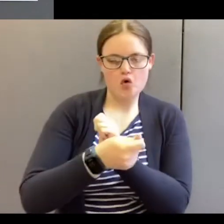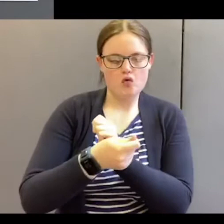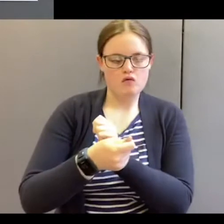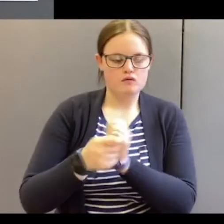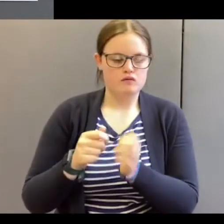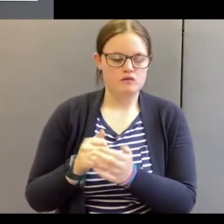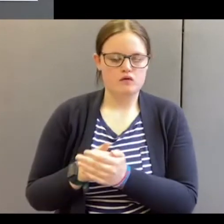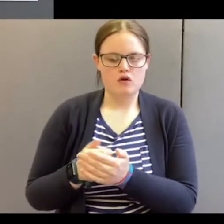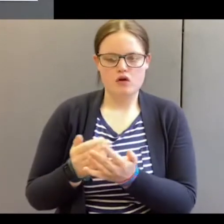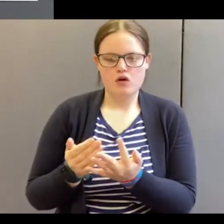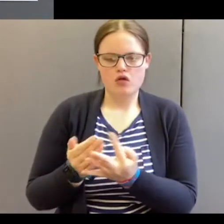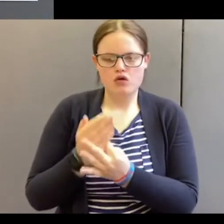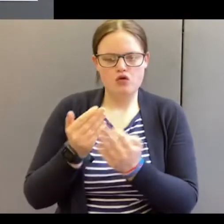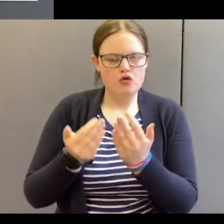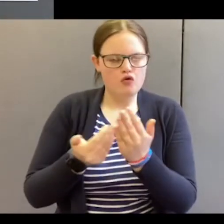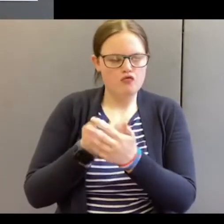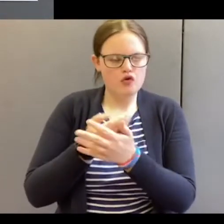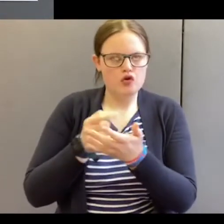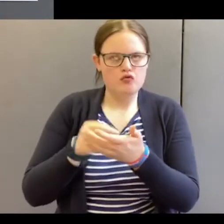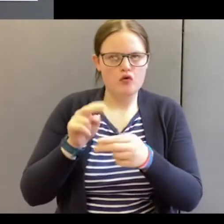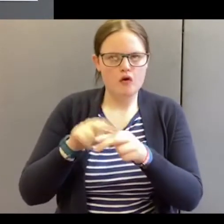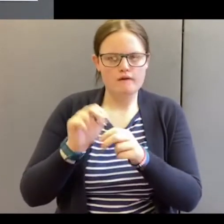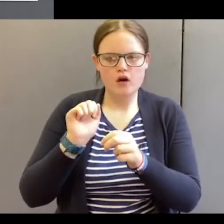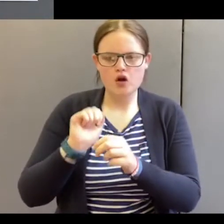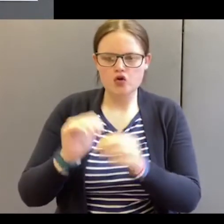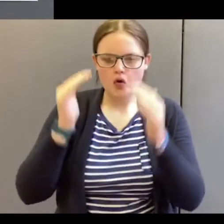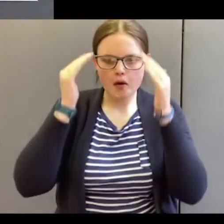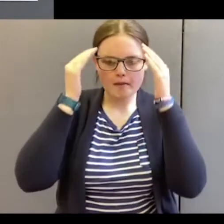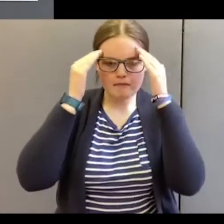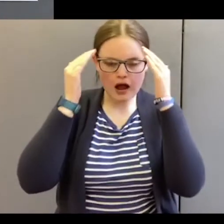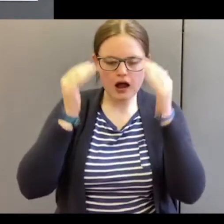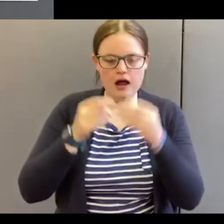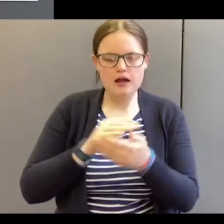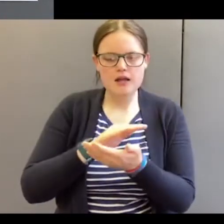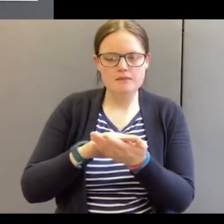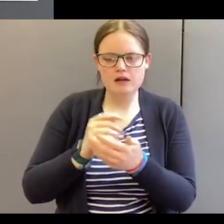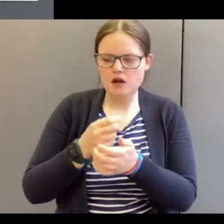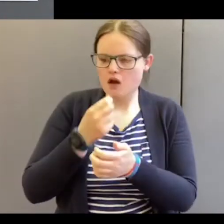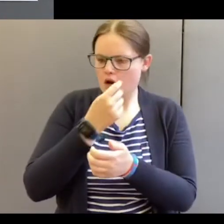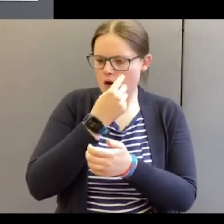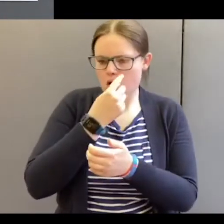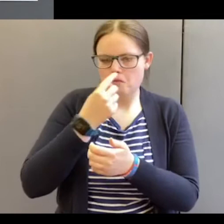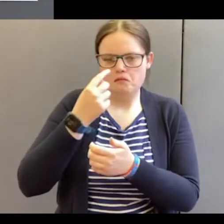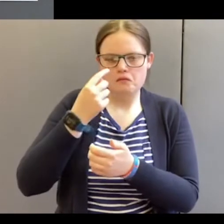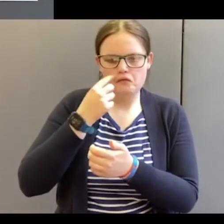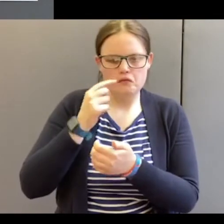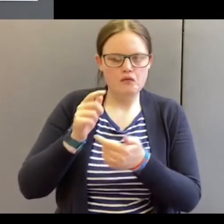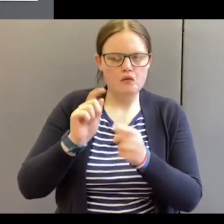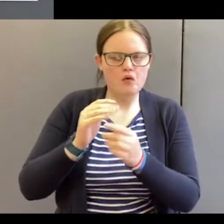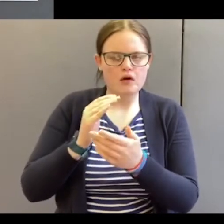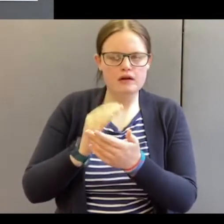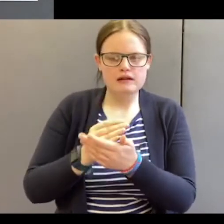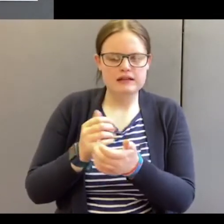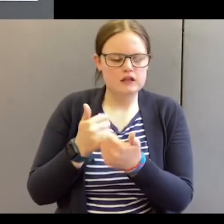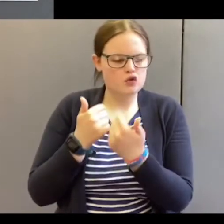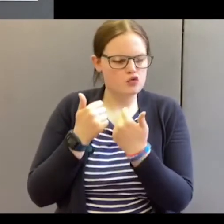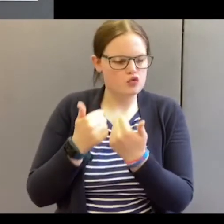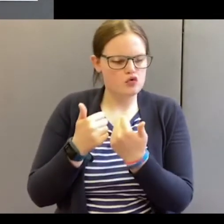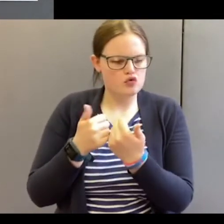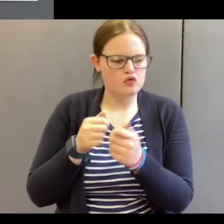by the renewing of your mind, that ye may prove what is that good